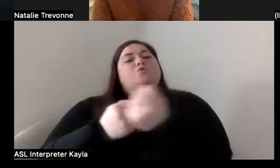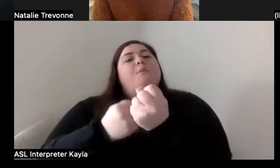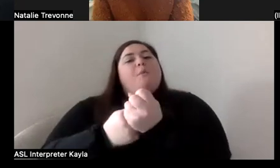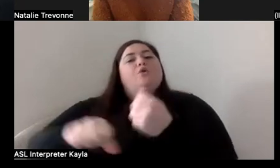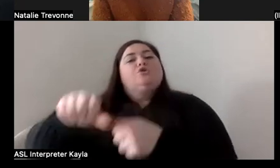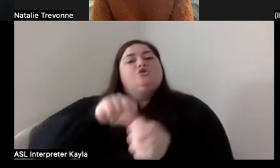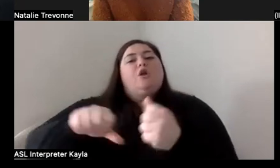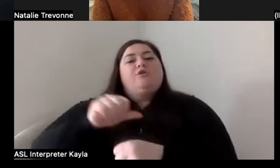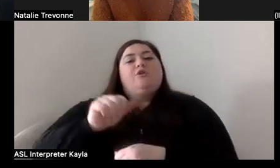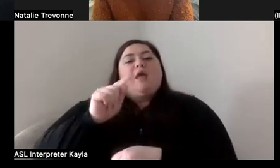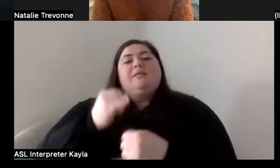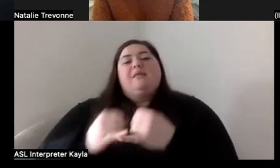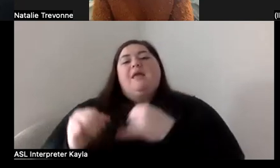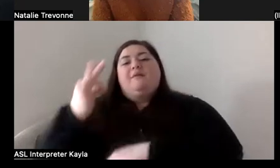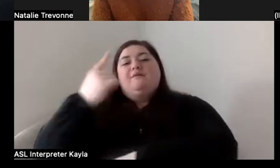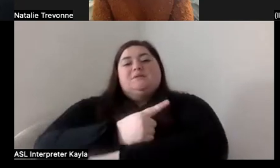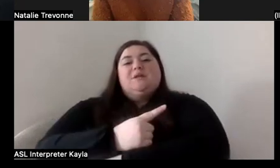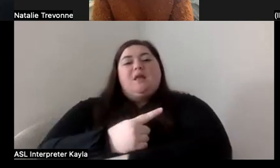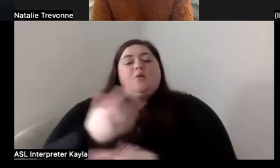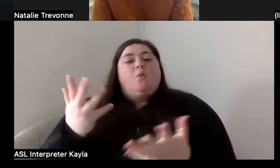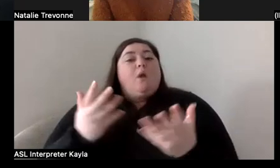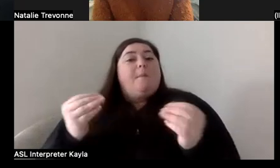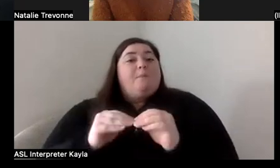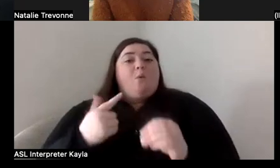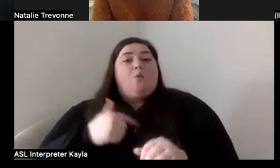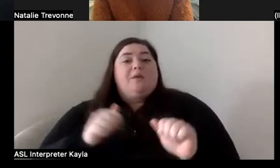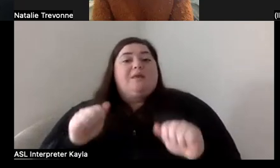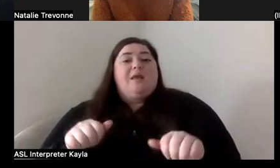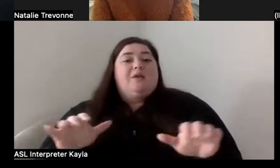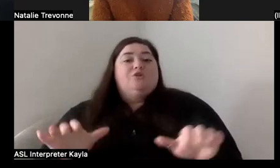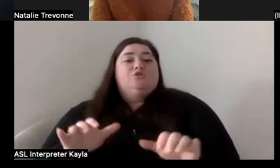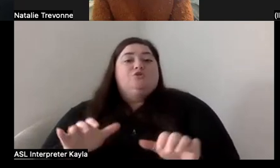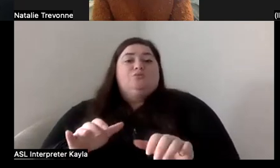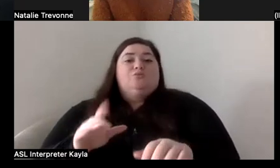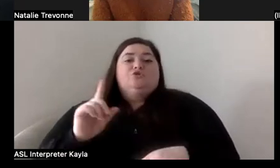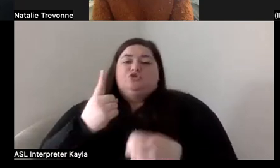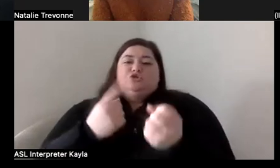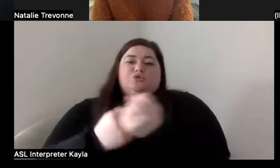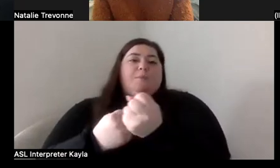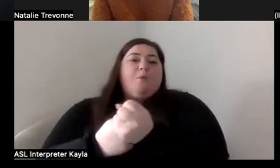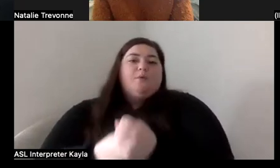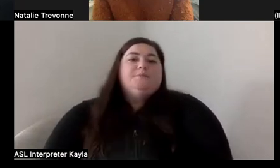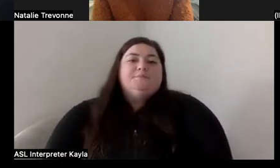You know, I think at the end of the day, what more can we do? Um, just, just be supportive.